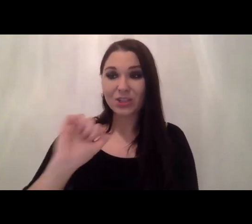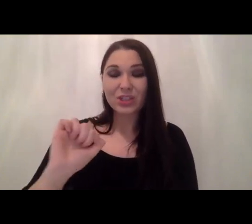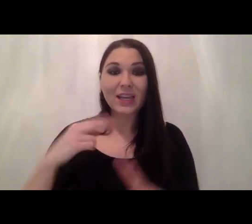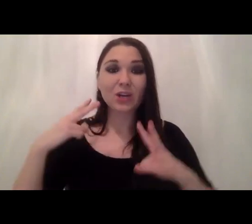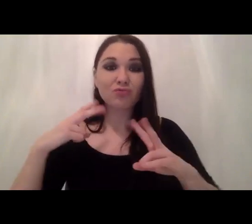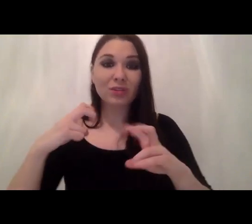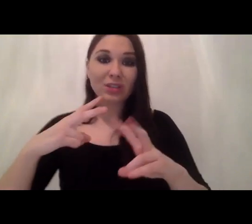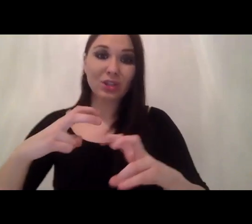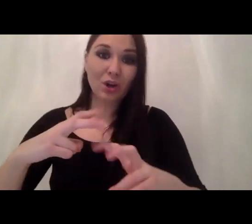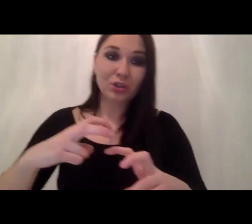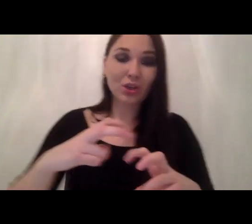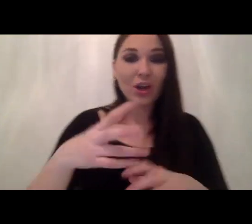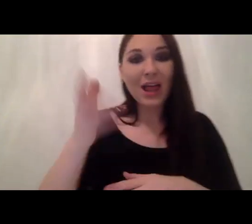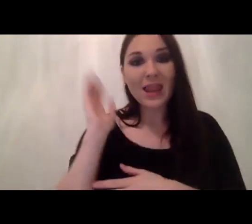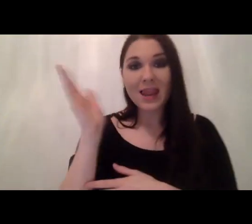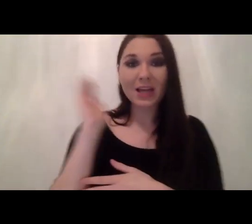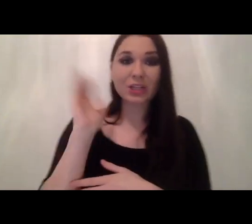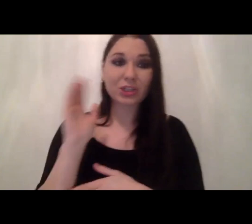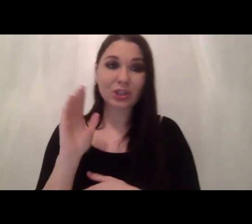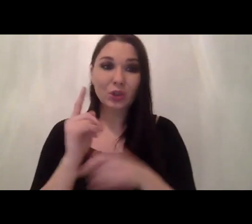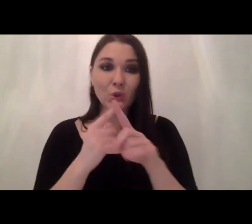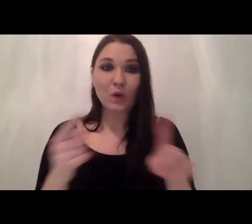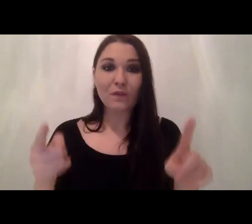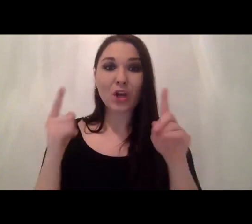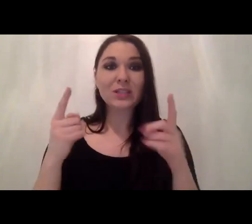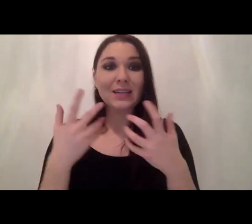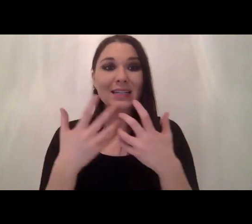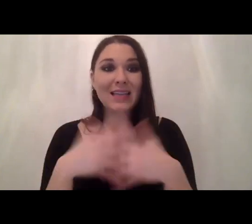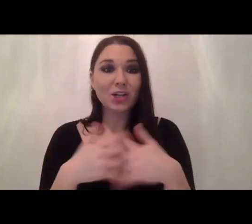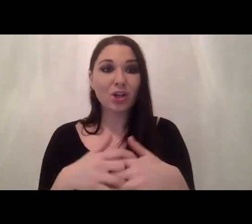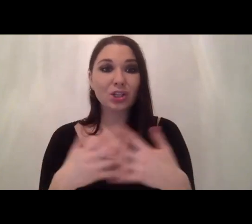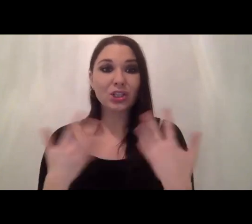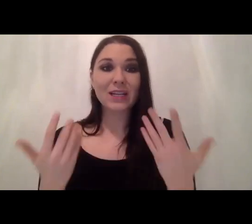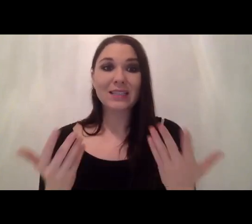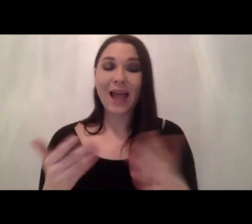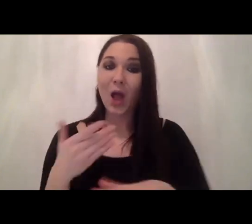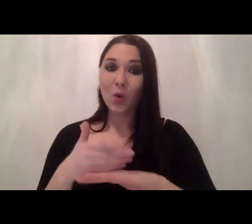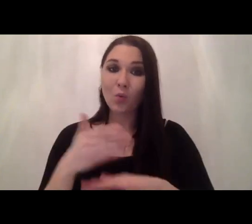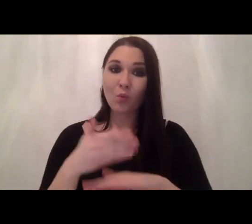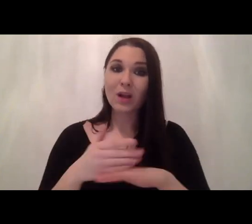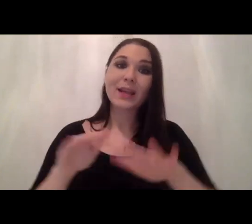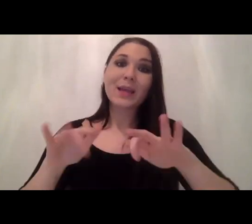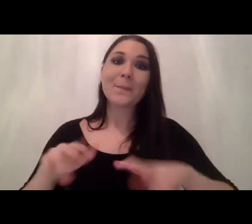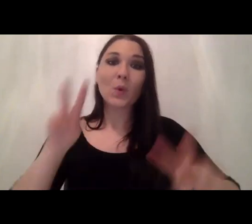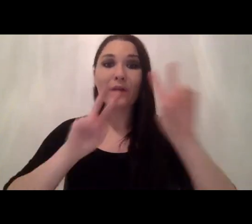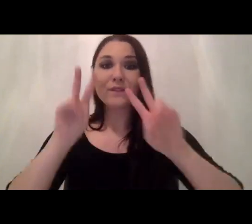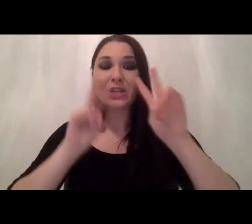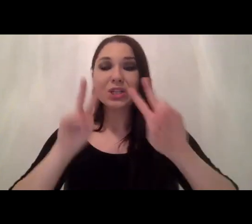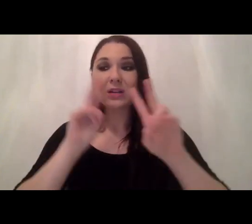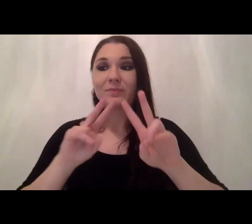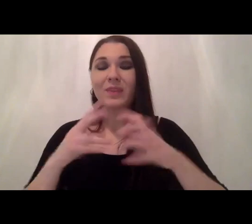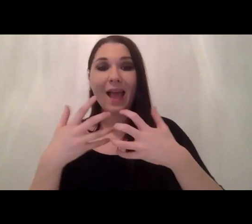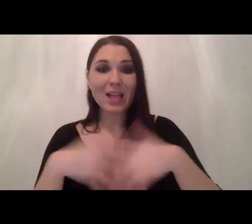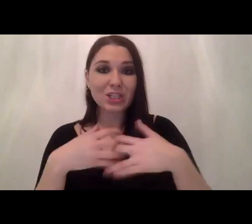at the auckland university of technology and now she's working as a computer vision engineer and machine learning engineer